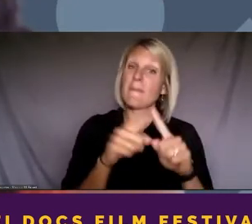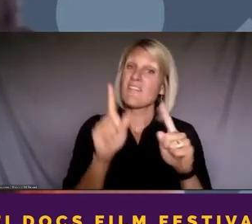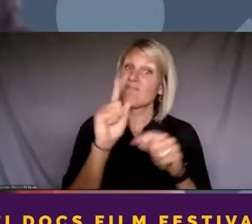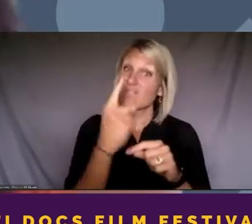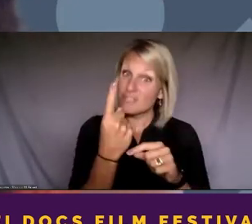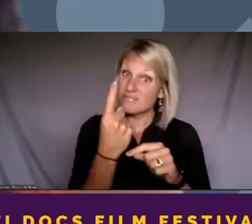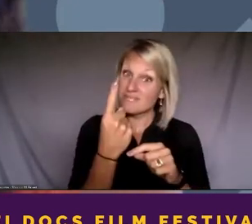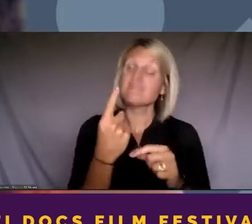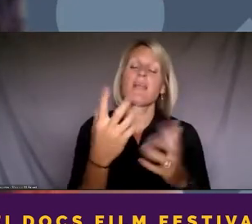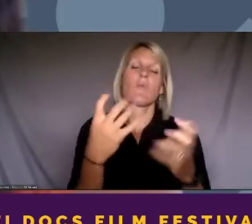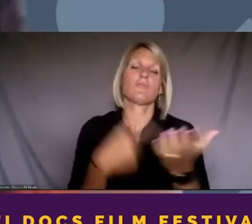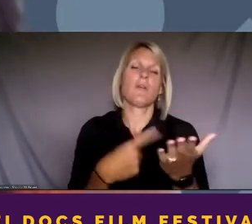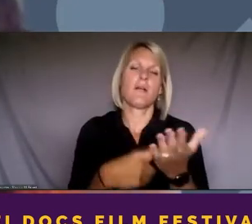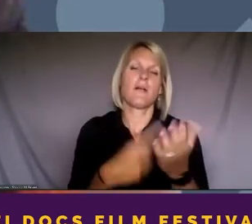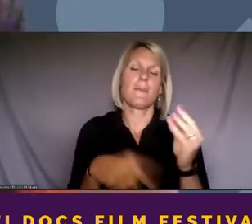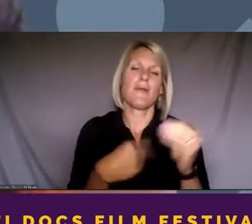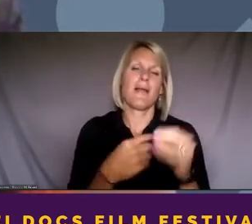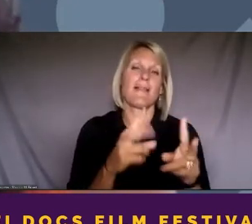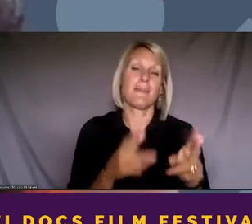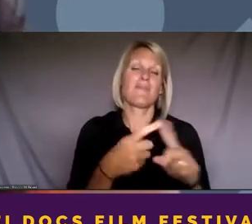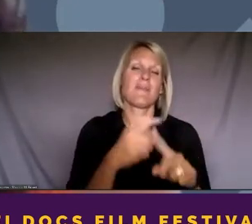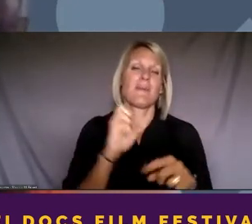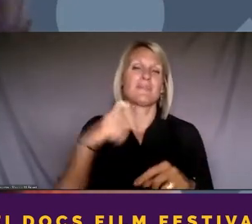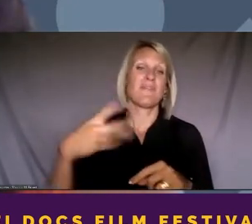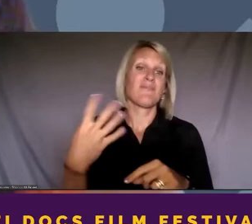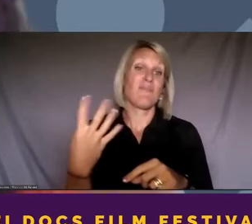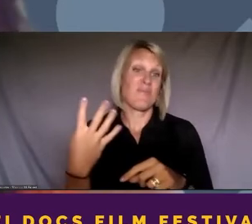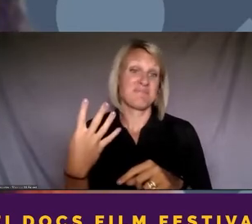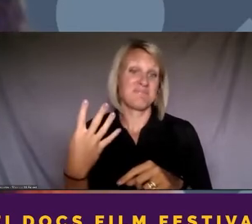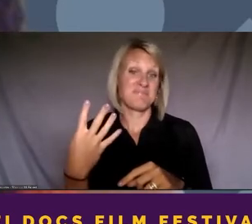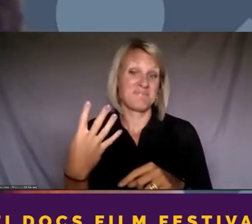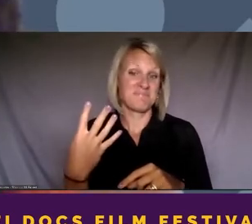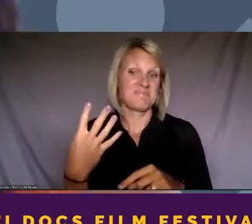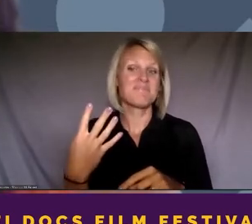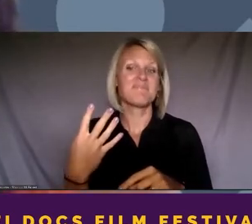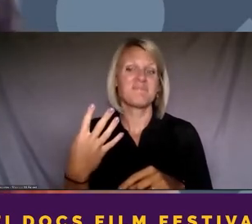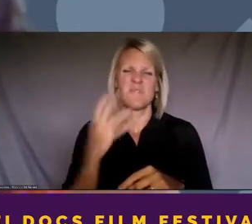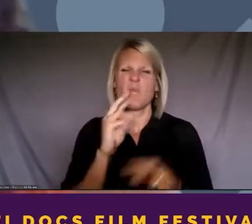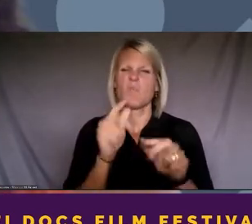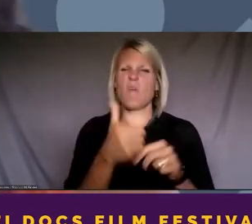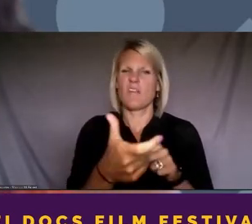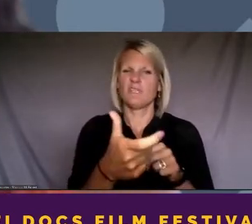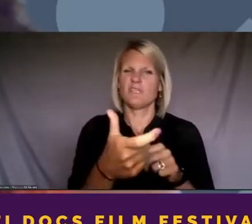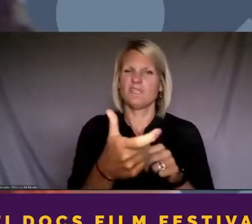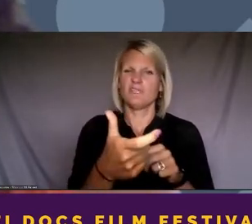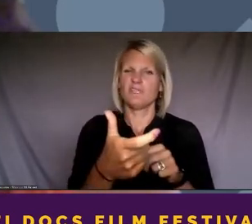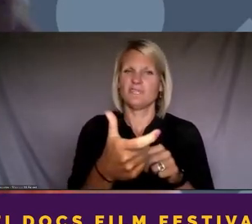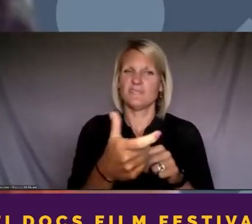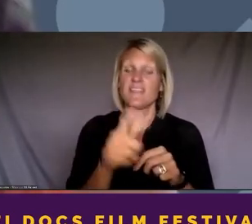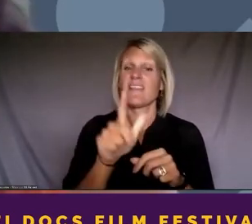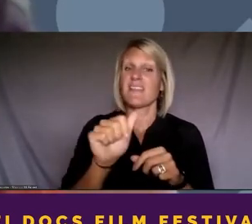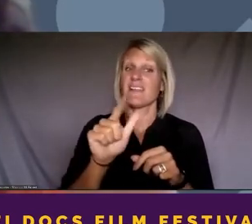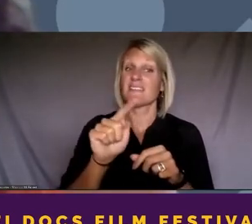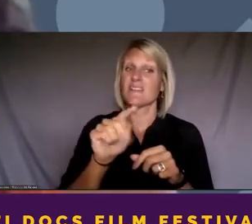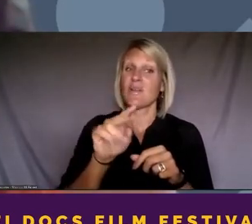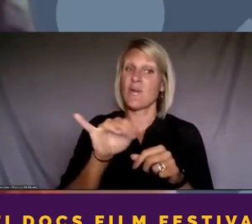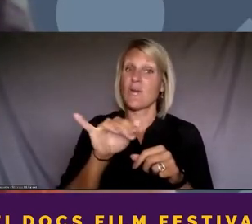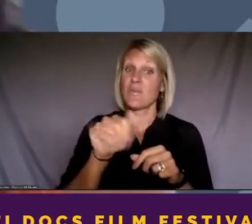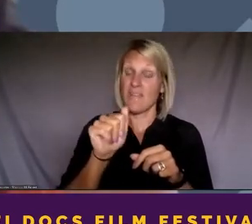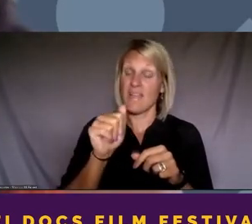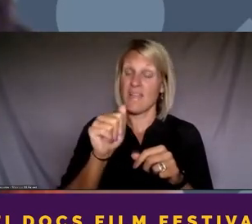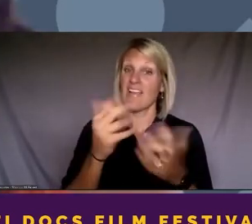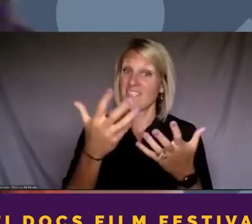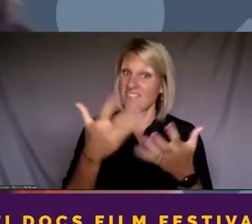four, and thank you for queuing that up. Let's go to the clip, and Latanya, when we come back, I'd like to offer, ask you for a